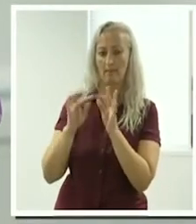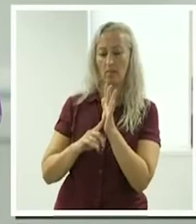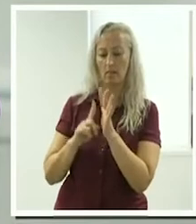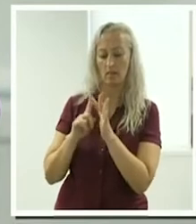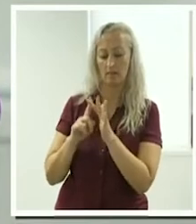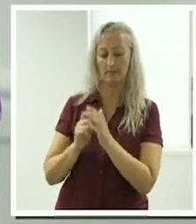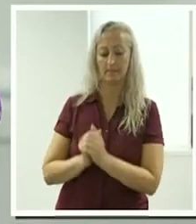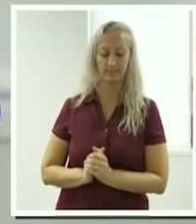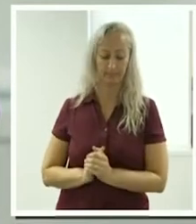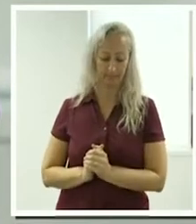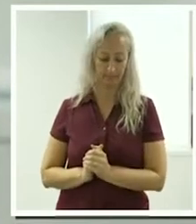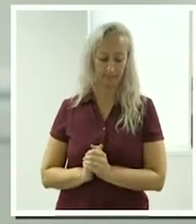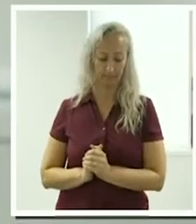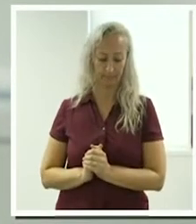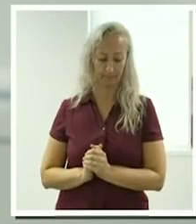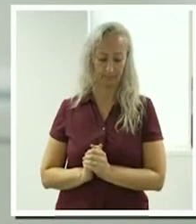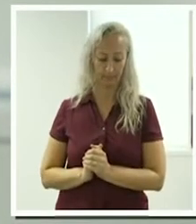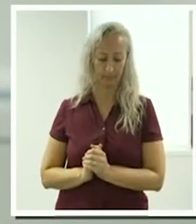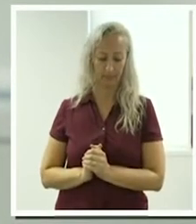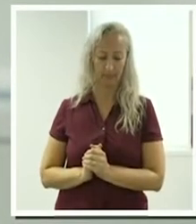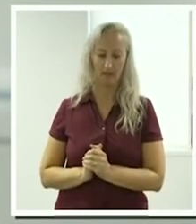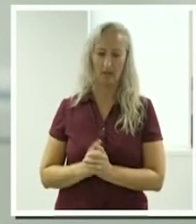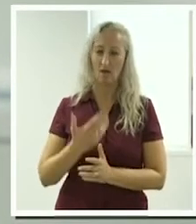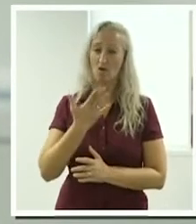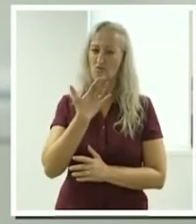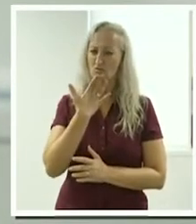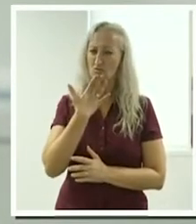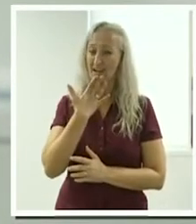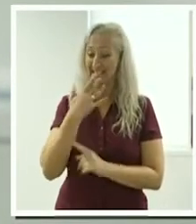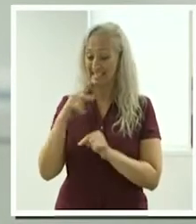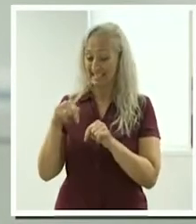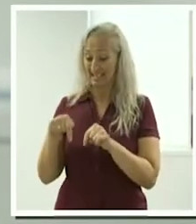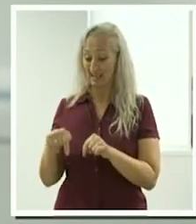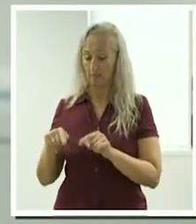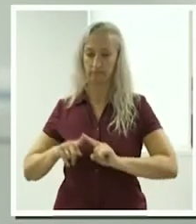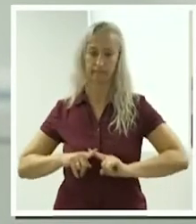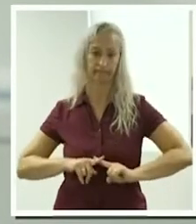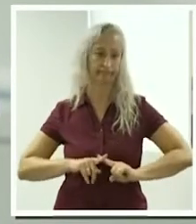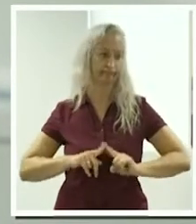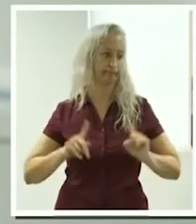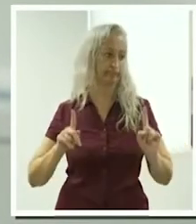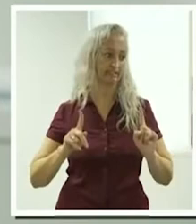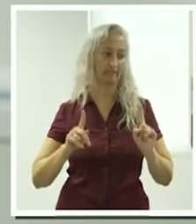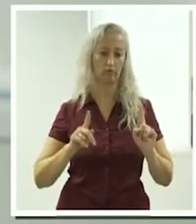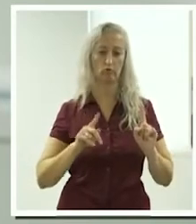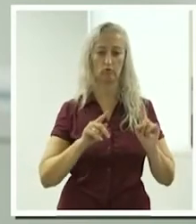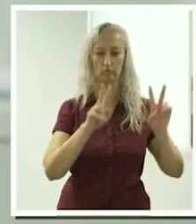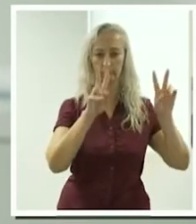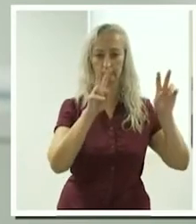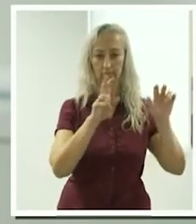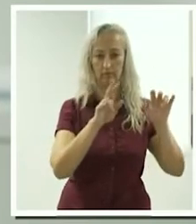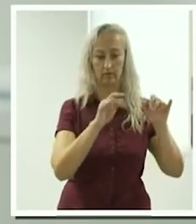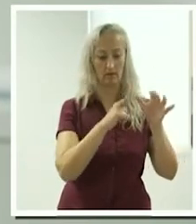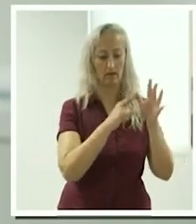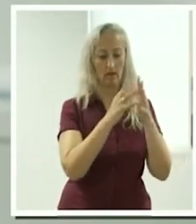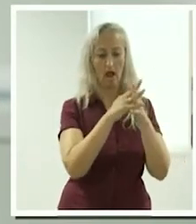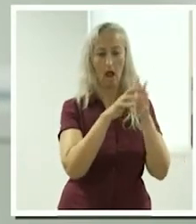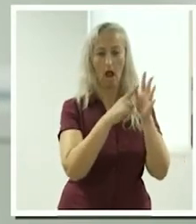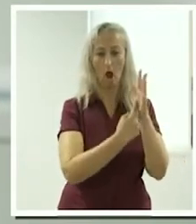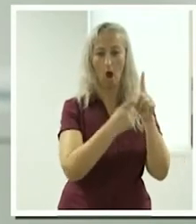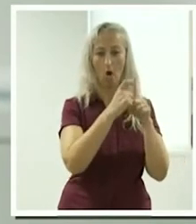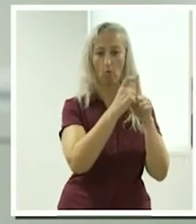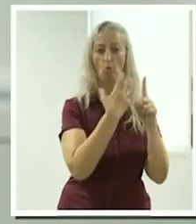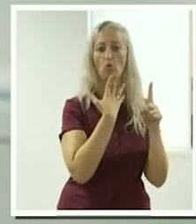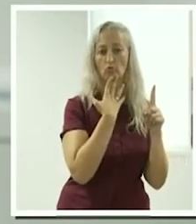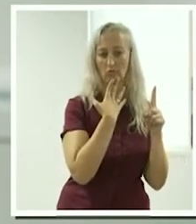Obviously, the rates are not comparable to an award rate. So, you just have